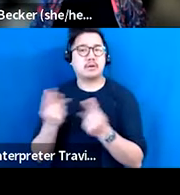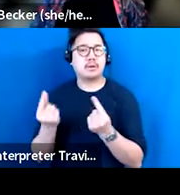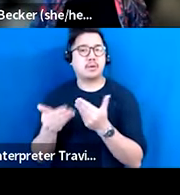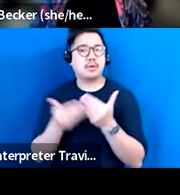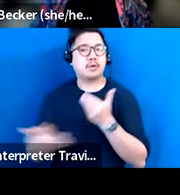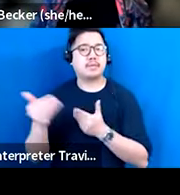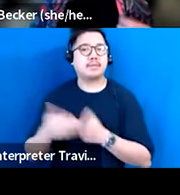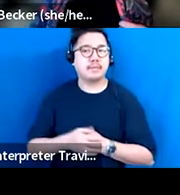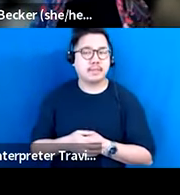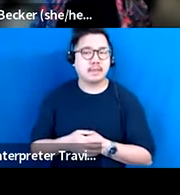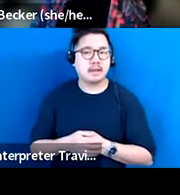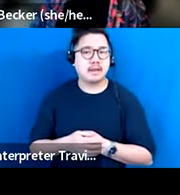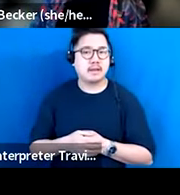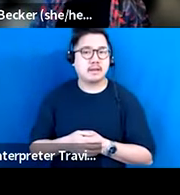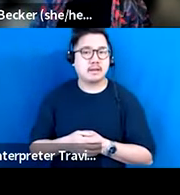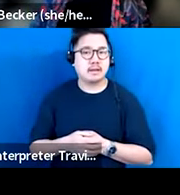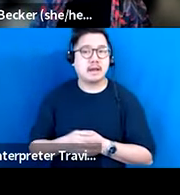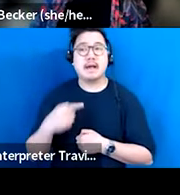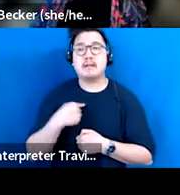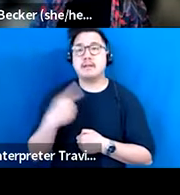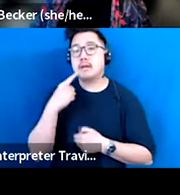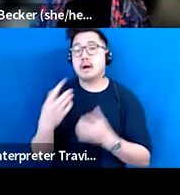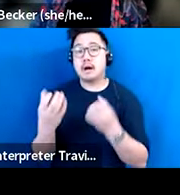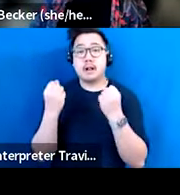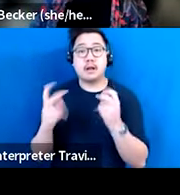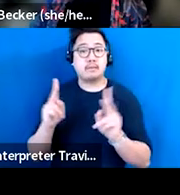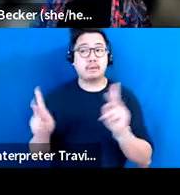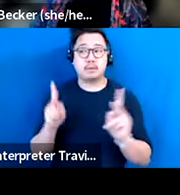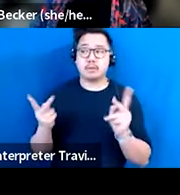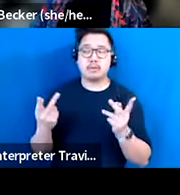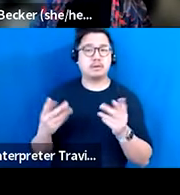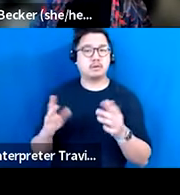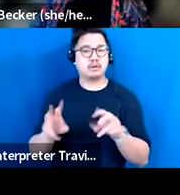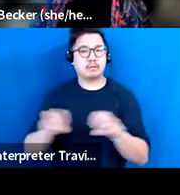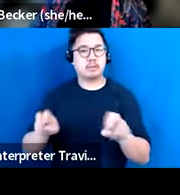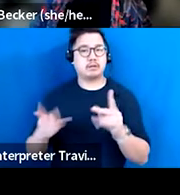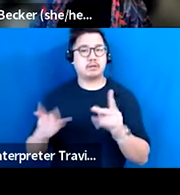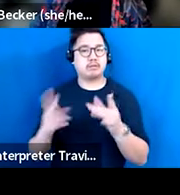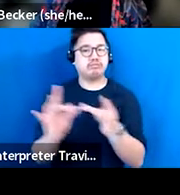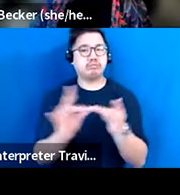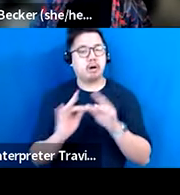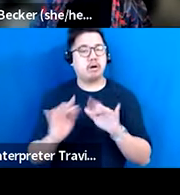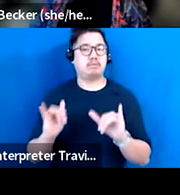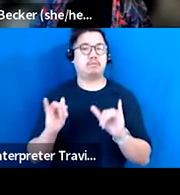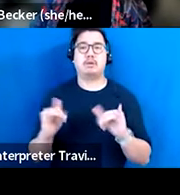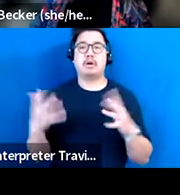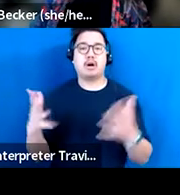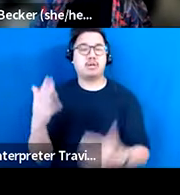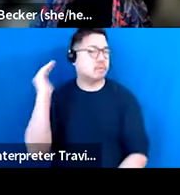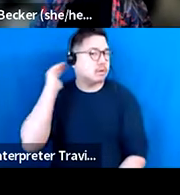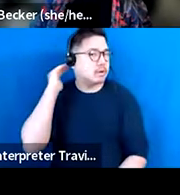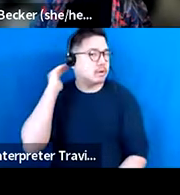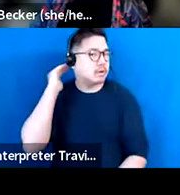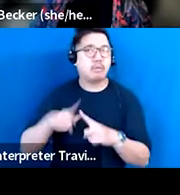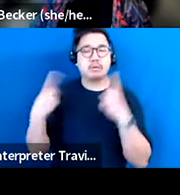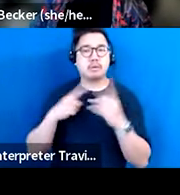preview of themes, think a lot of these echo what came out through the panel. These are the types of things that we're thinking about when we're talking about recovery planning and